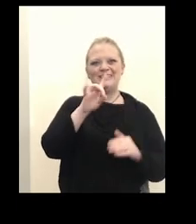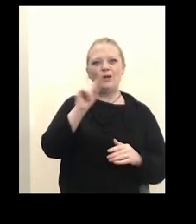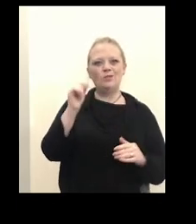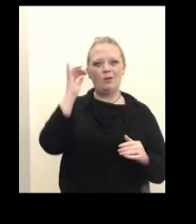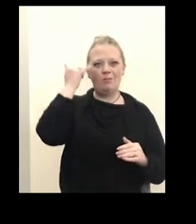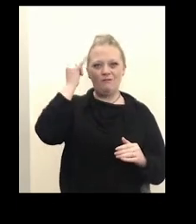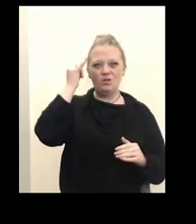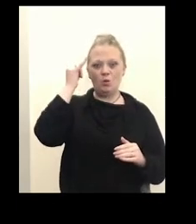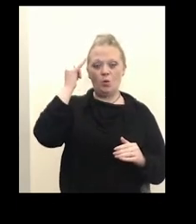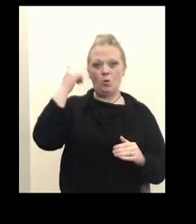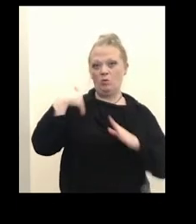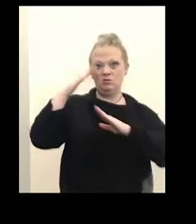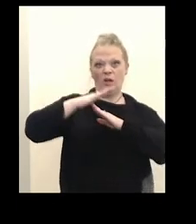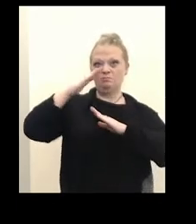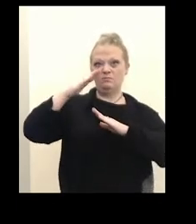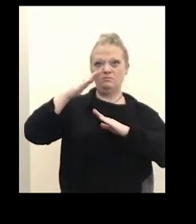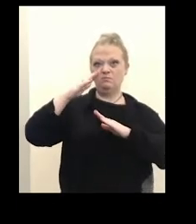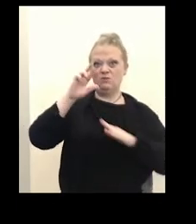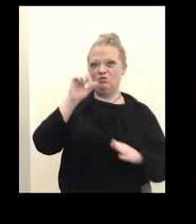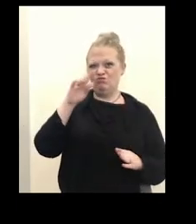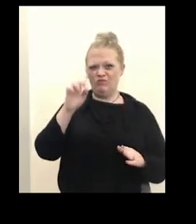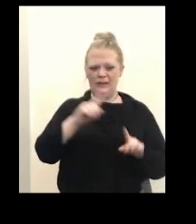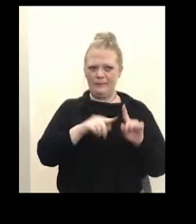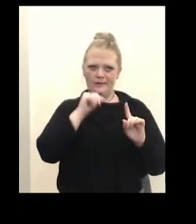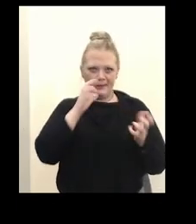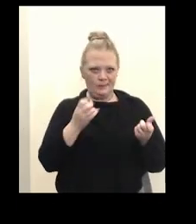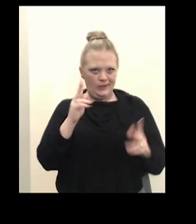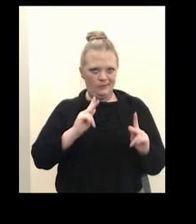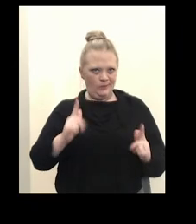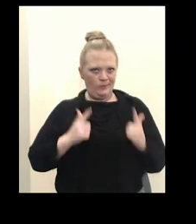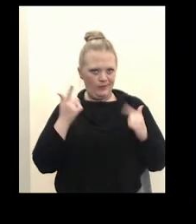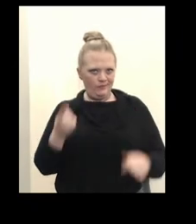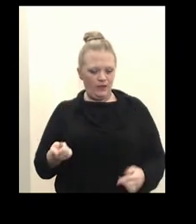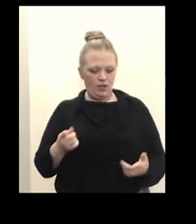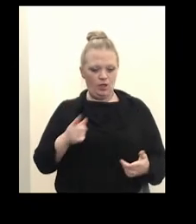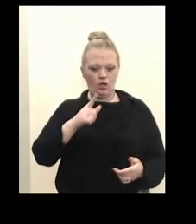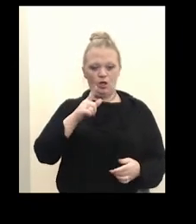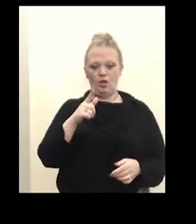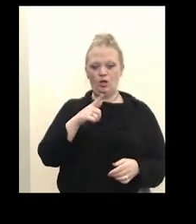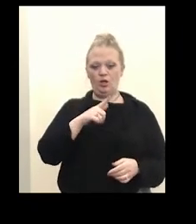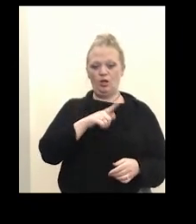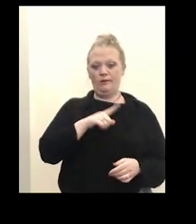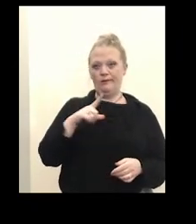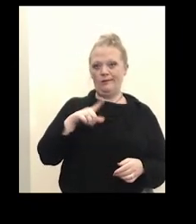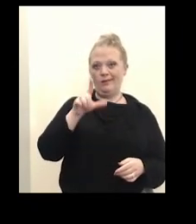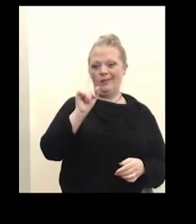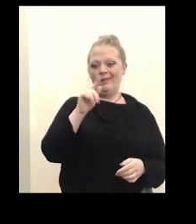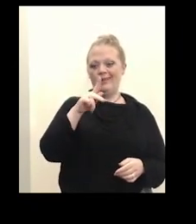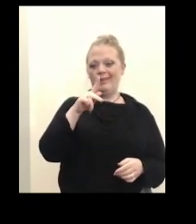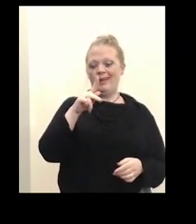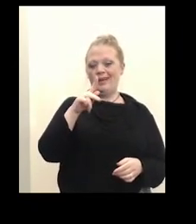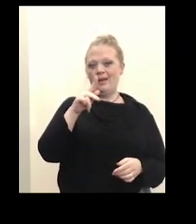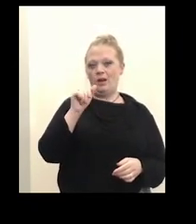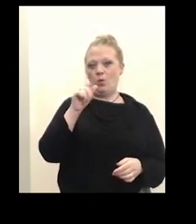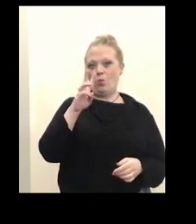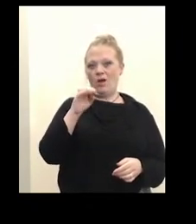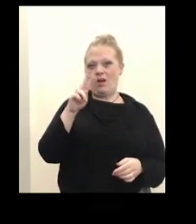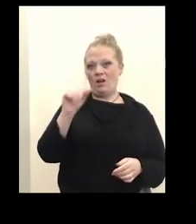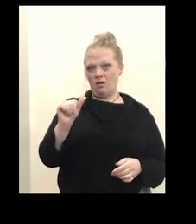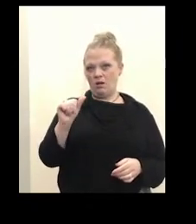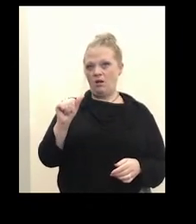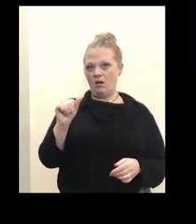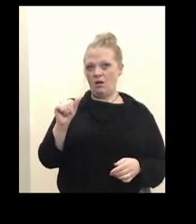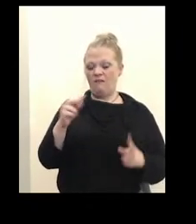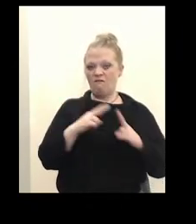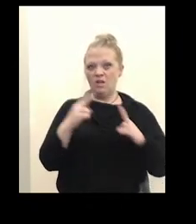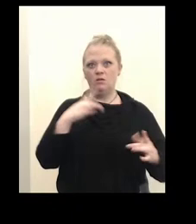actually not a lot of people live there. Uh, Lackawanna was the largest community with one of the highest rates. And I'm very concerned about